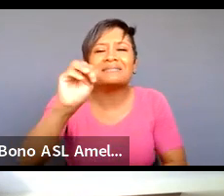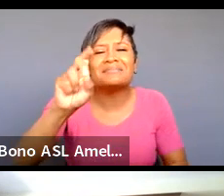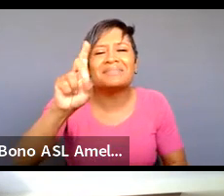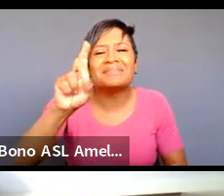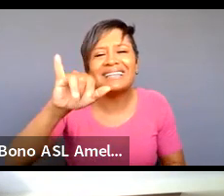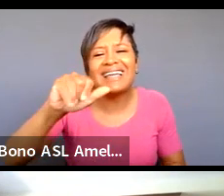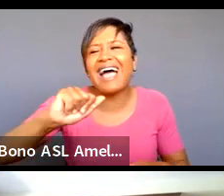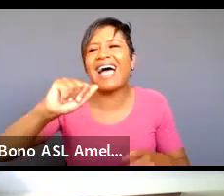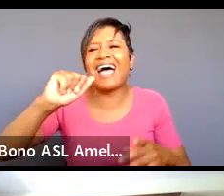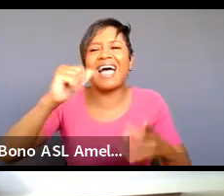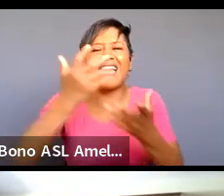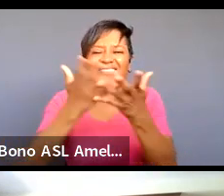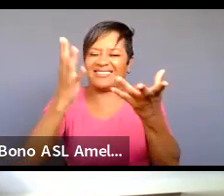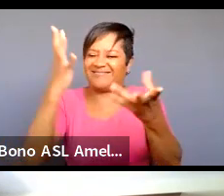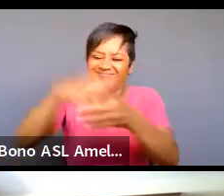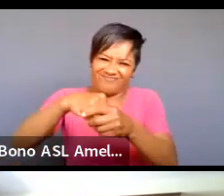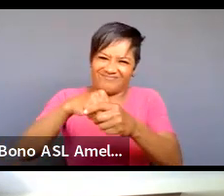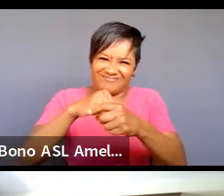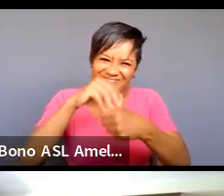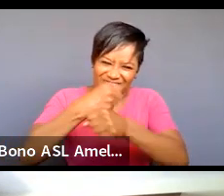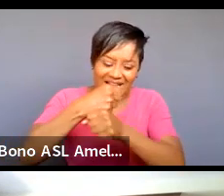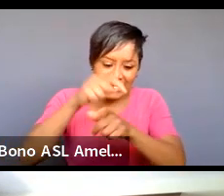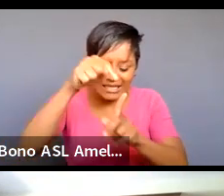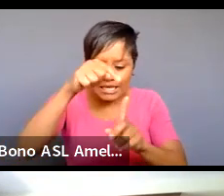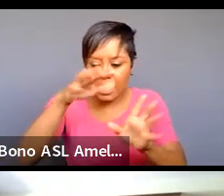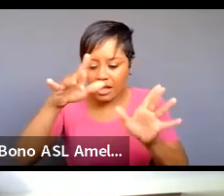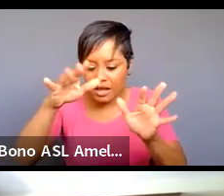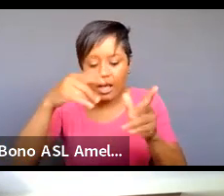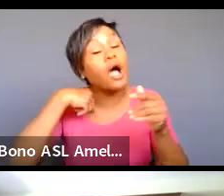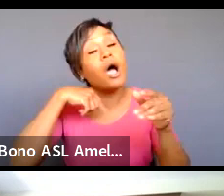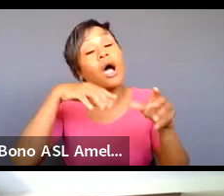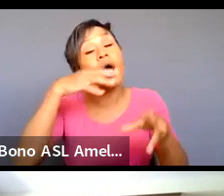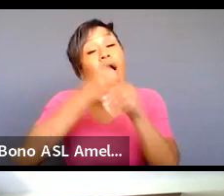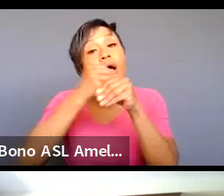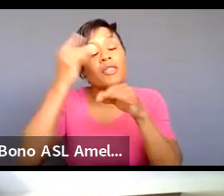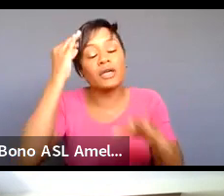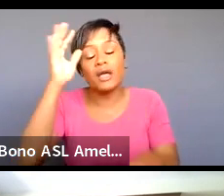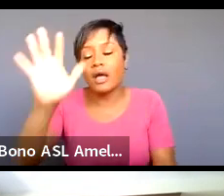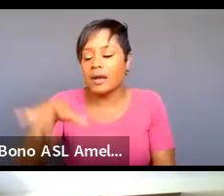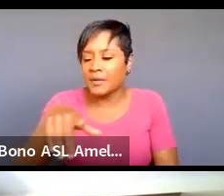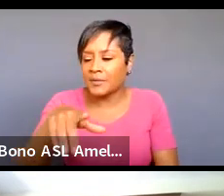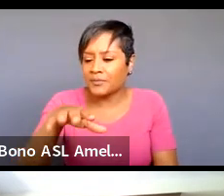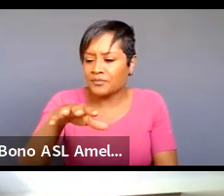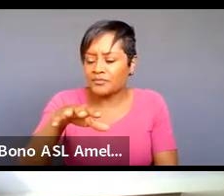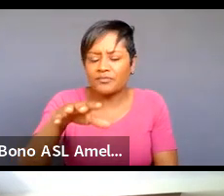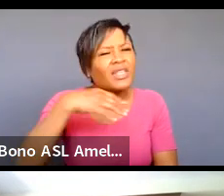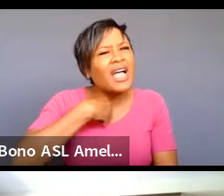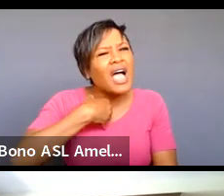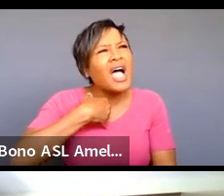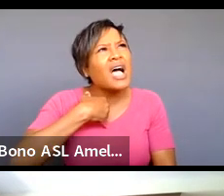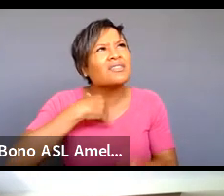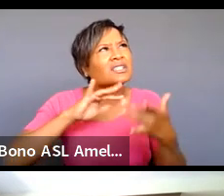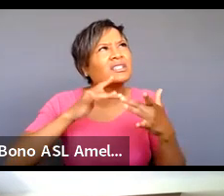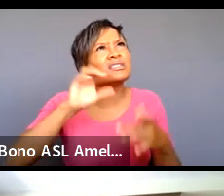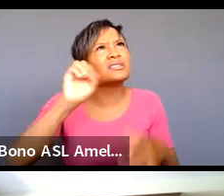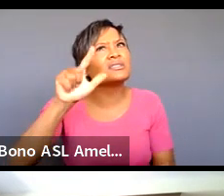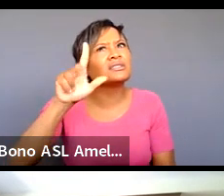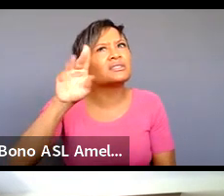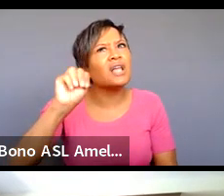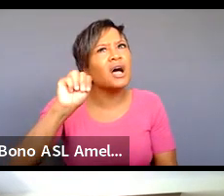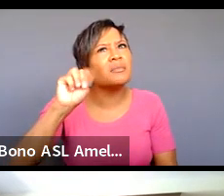created into it i also um think that is is is there a digitized copy of slumdog